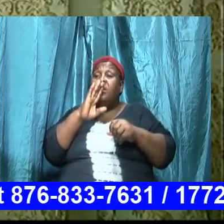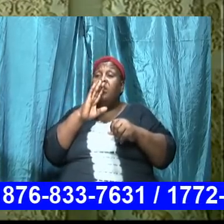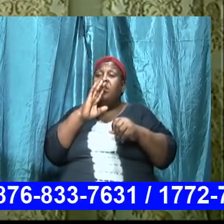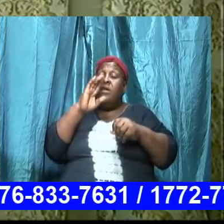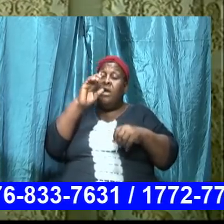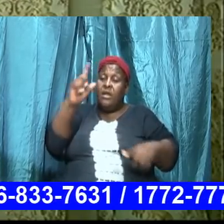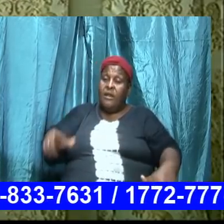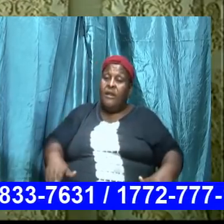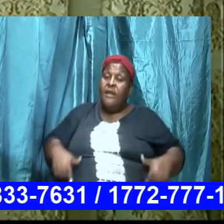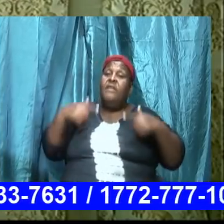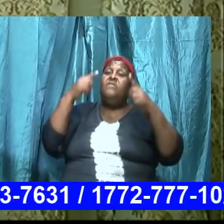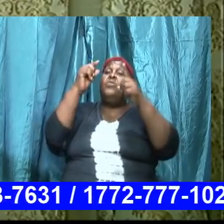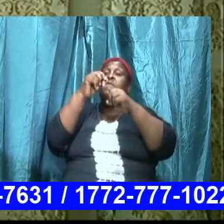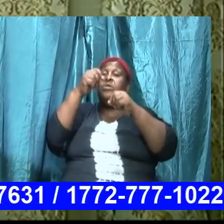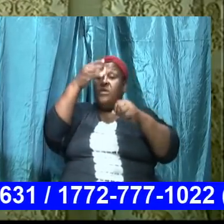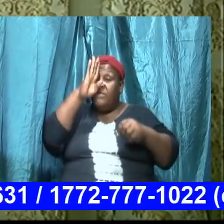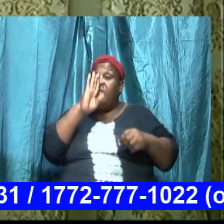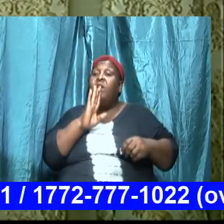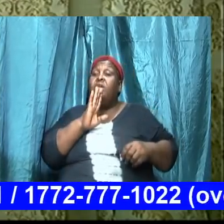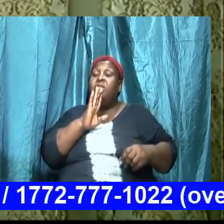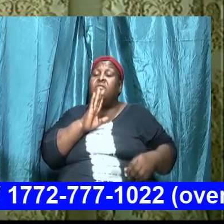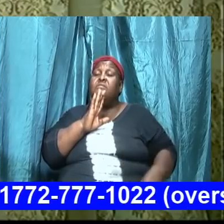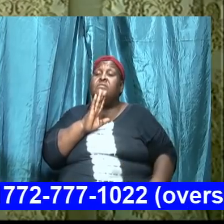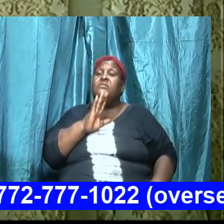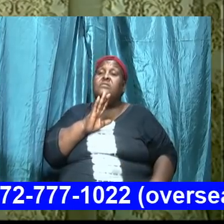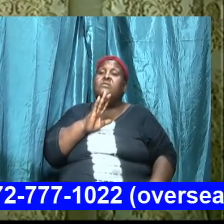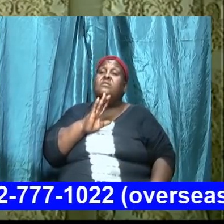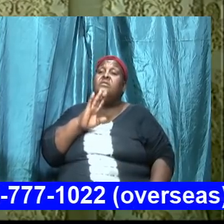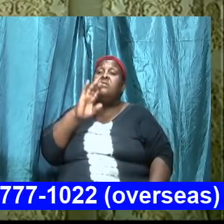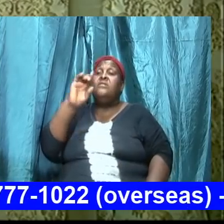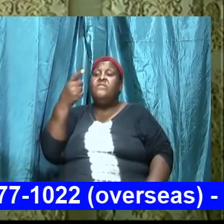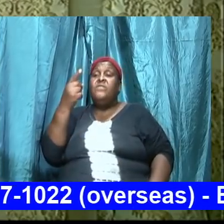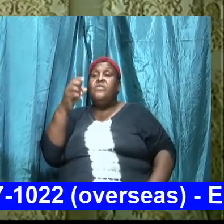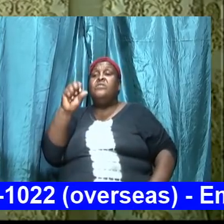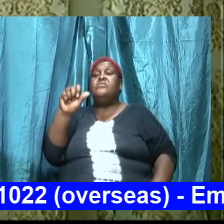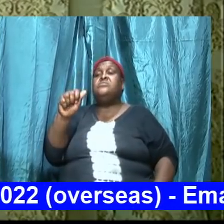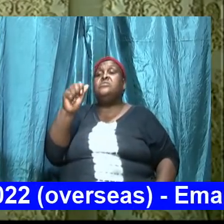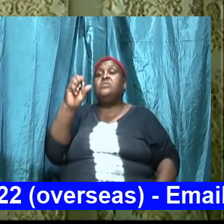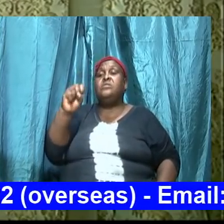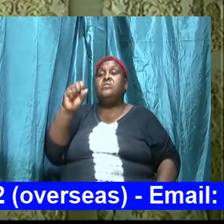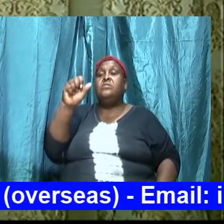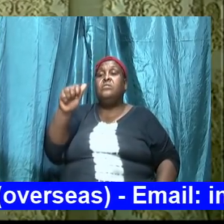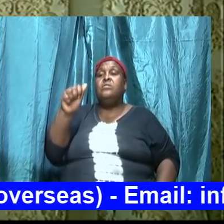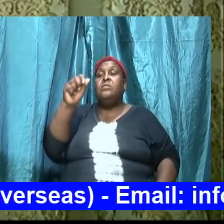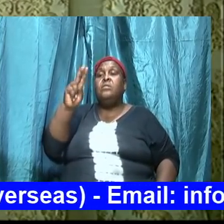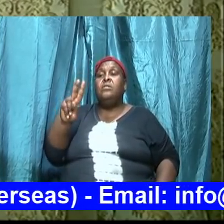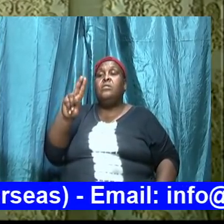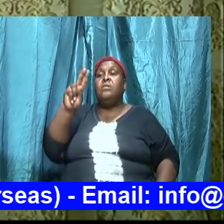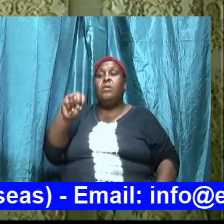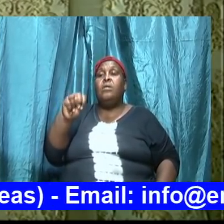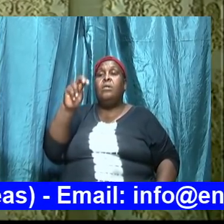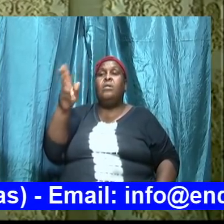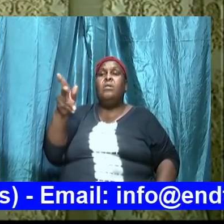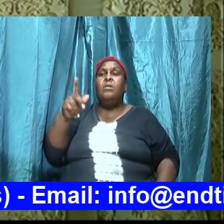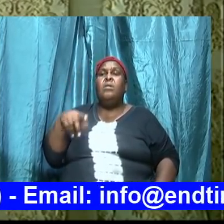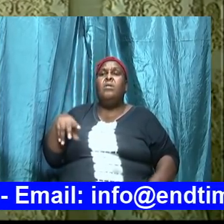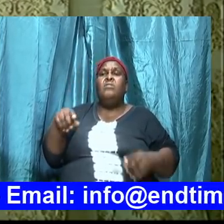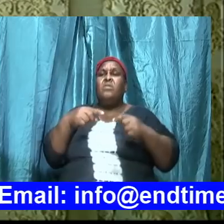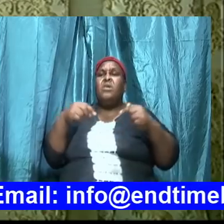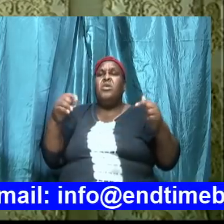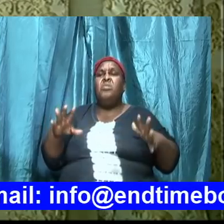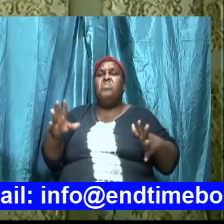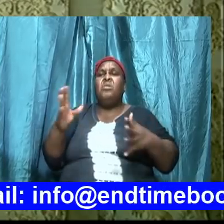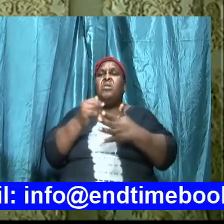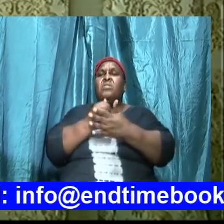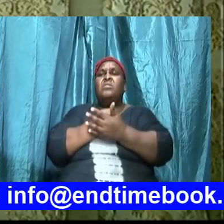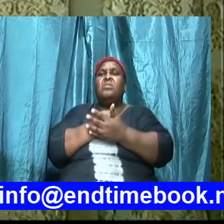in the word so 1st Samuel chapter 17 now the Philistine gather together their armies to battle and we are